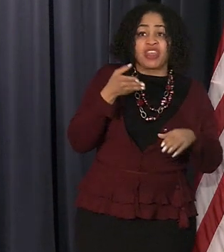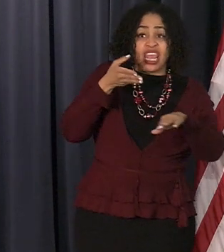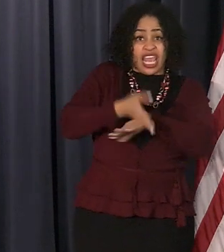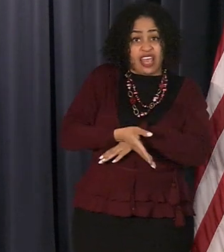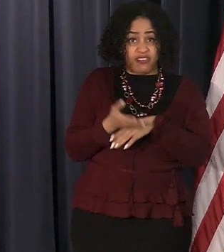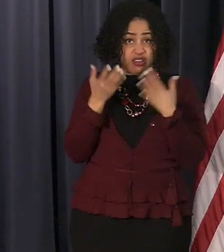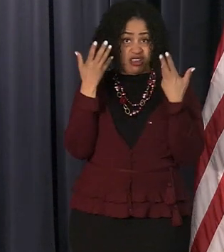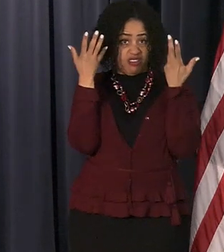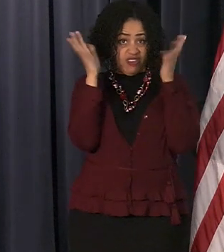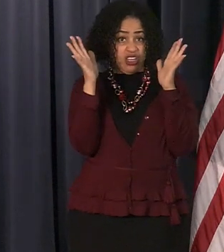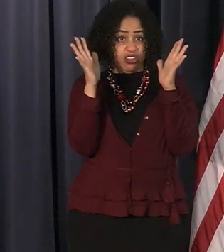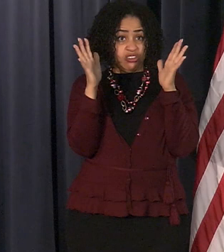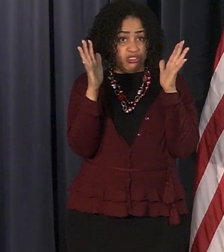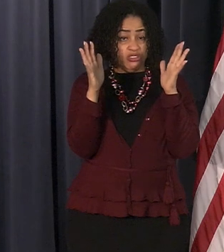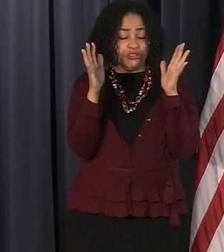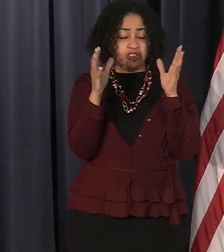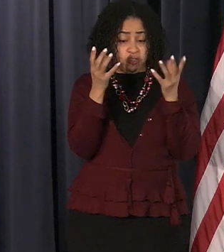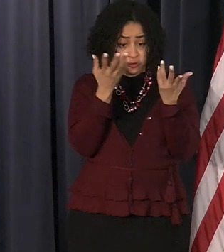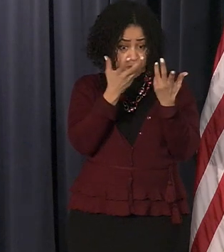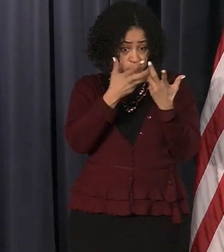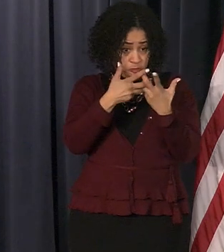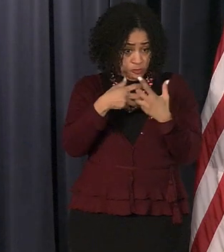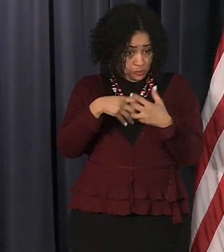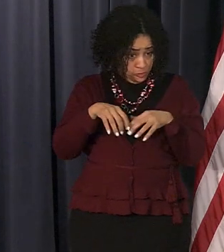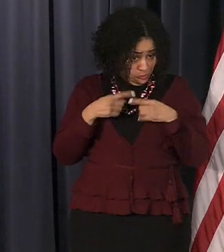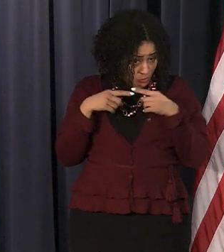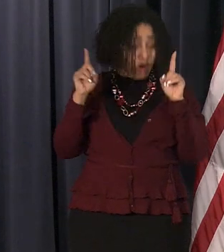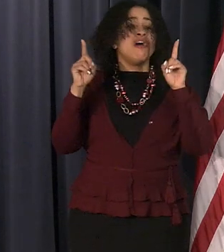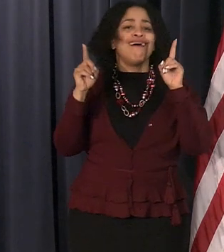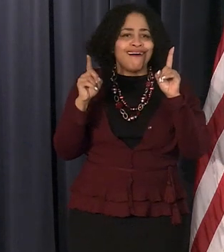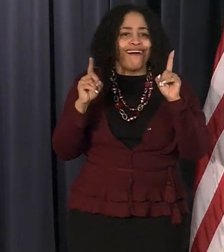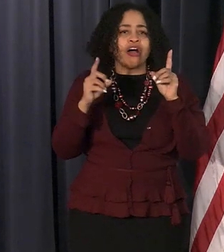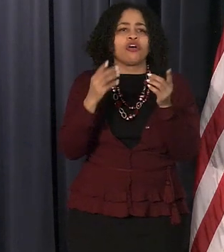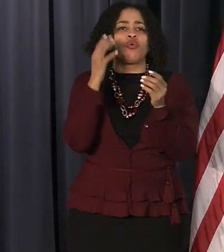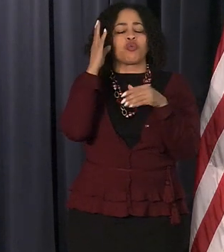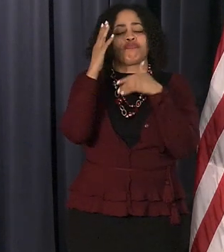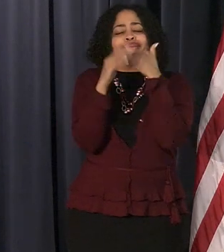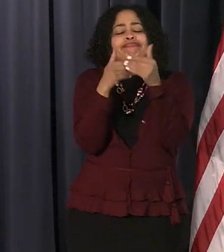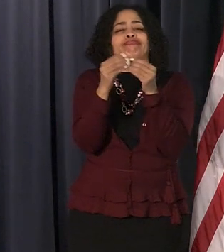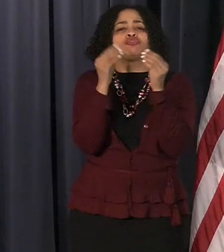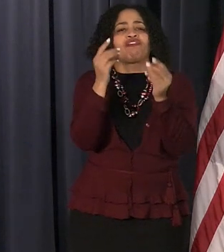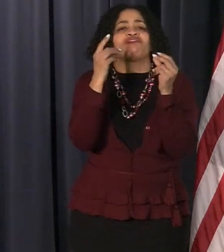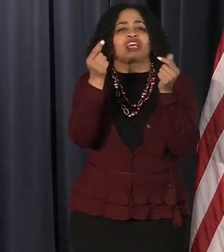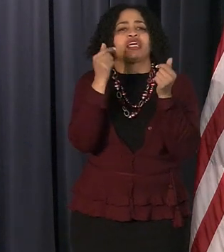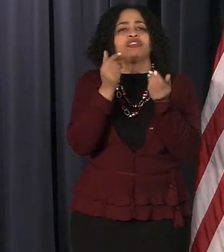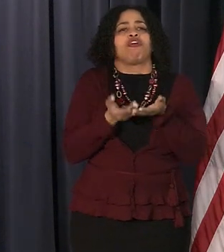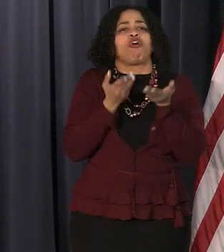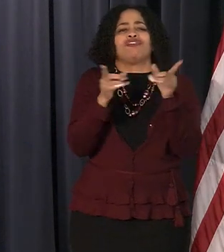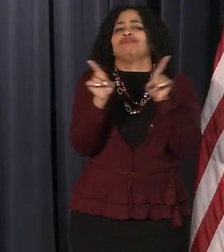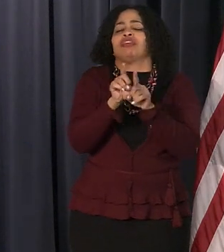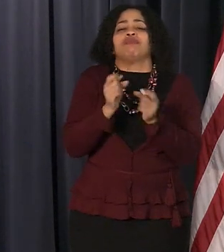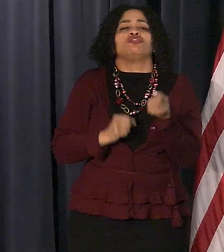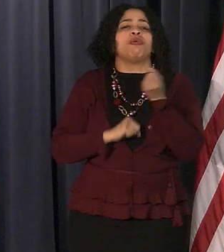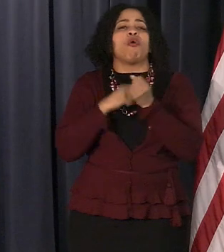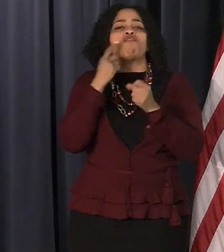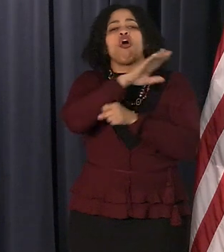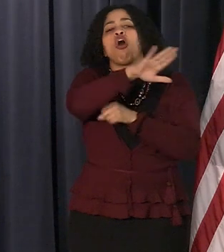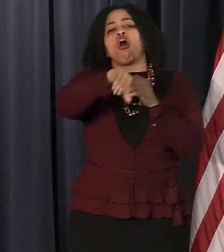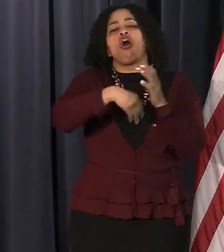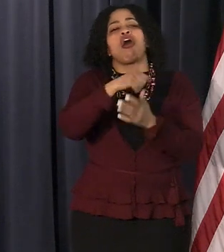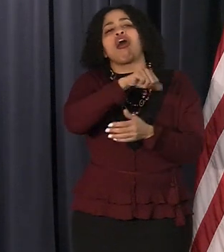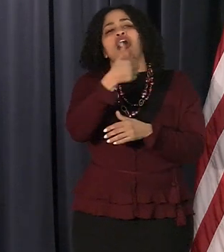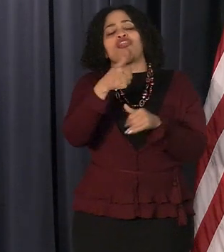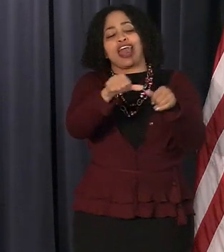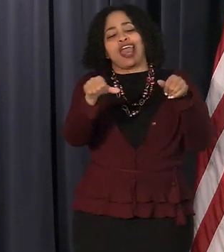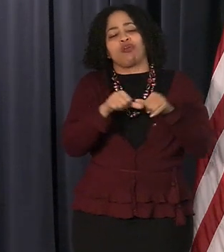out the bugs in these two neighborhoods we're going to move as quickly as we can to offer the same uh kind of support for every other neighborhood that